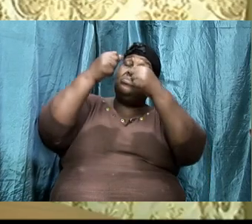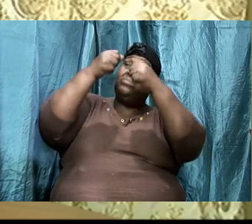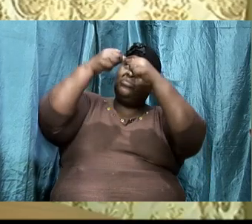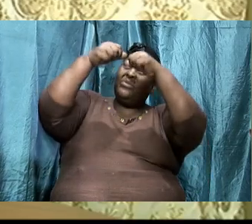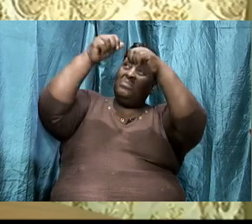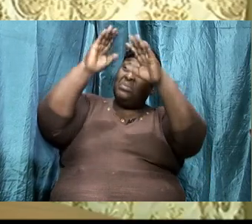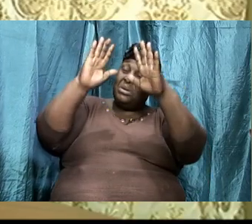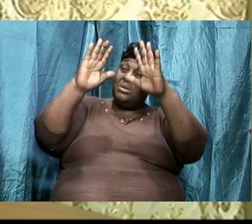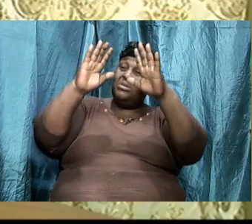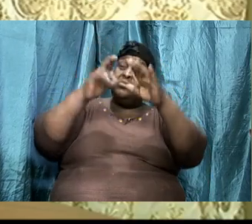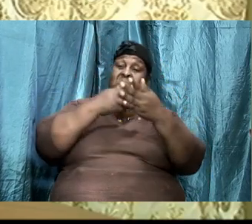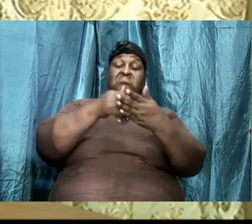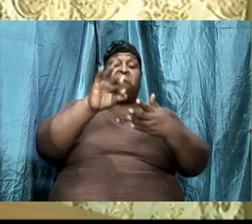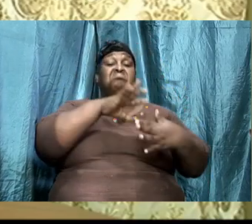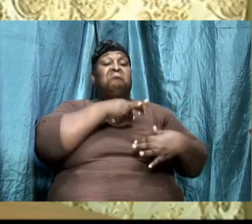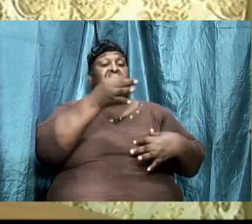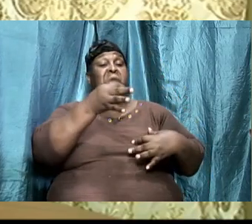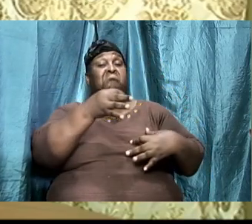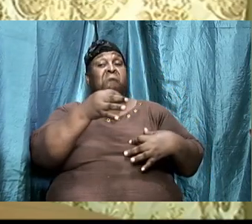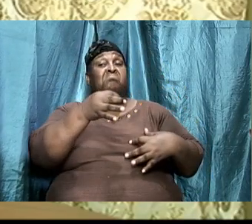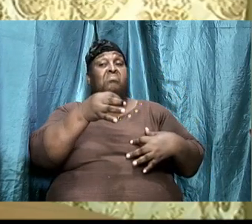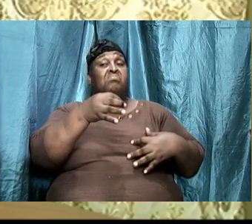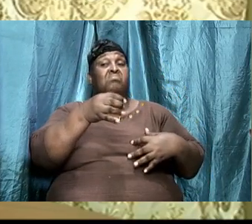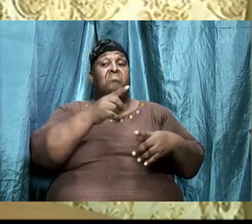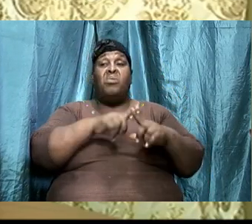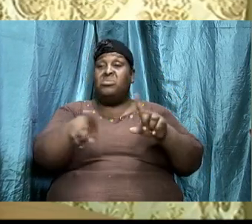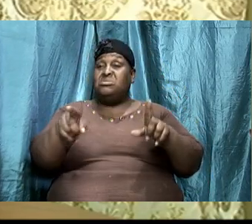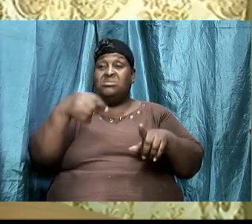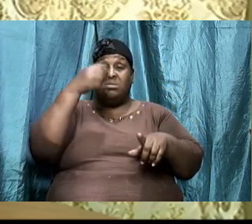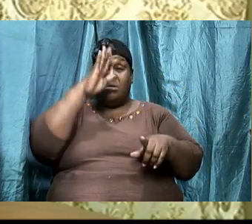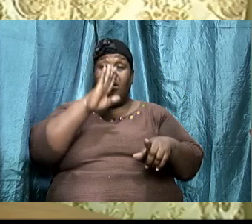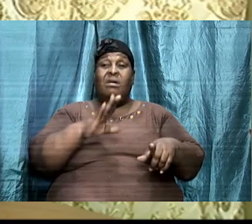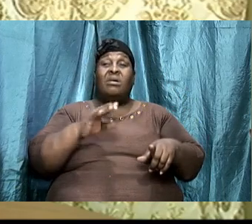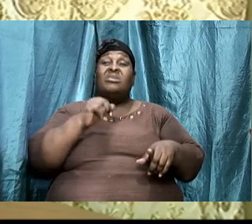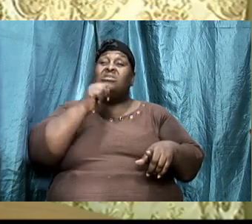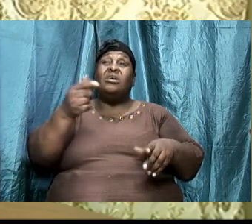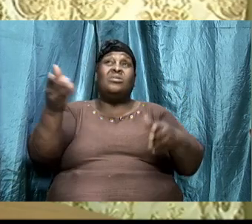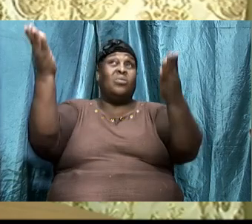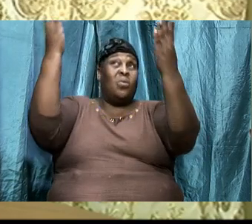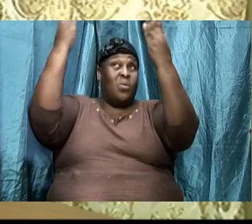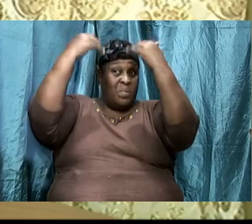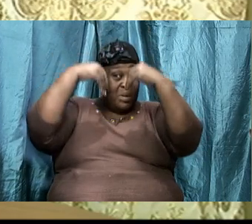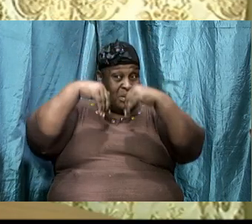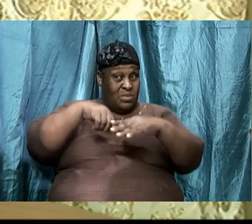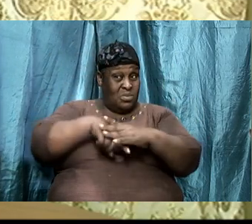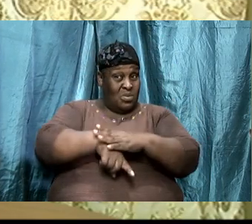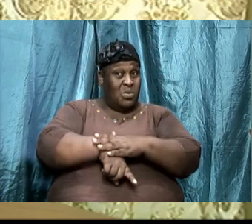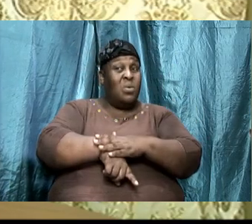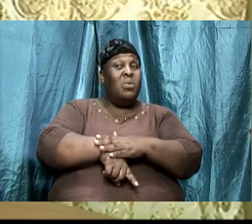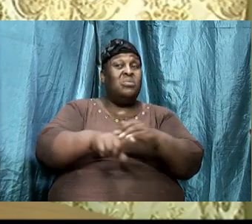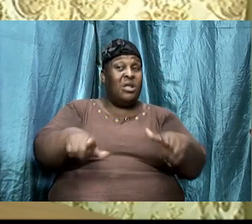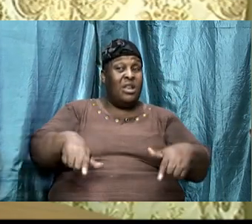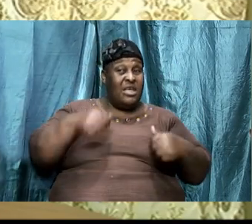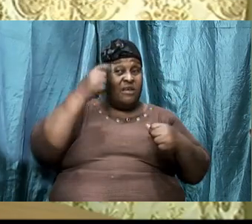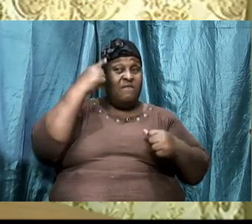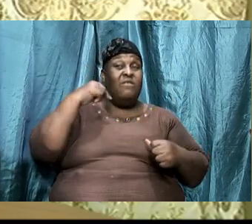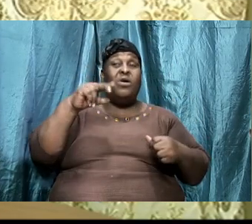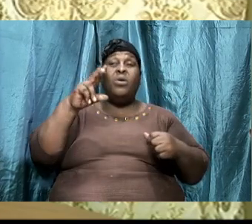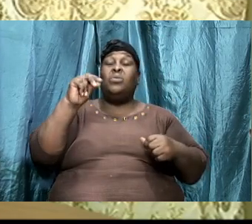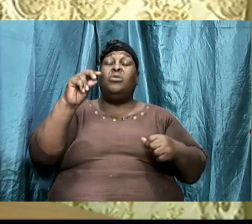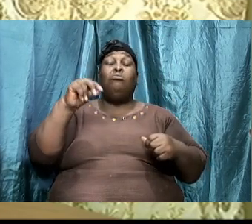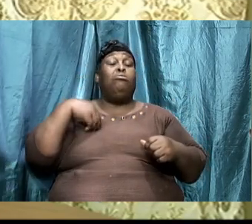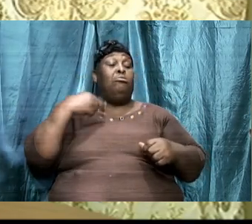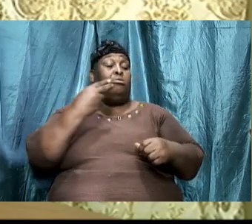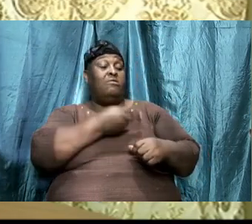is not going to come down, and live for any one of us. So we sent them, to spy out the